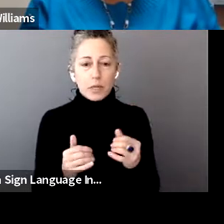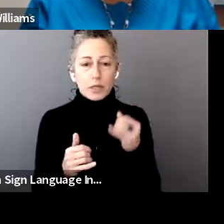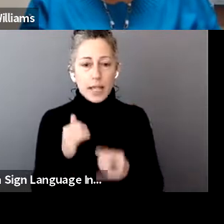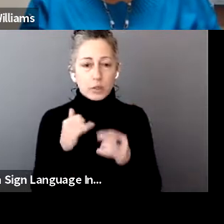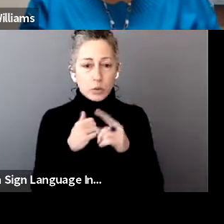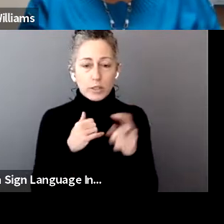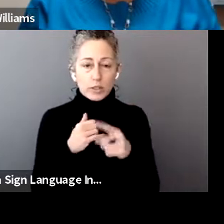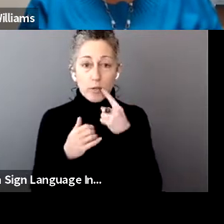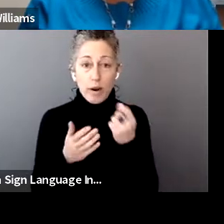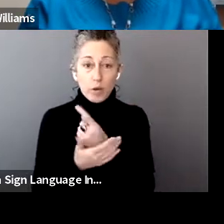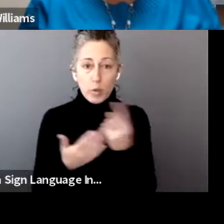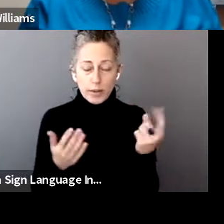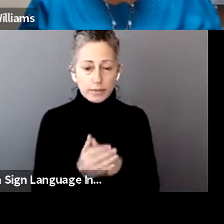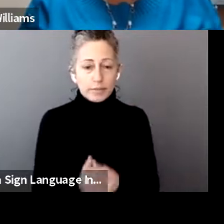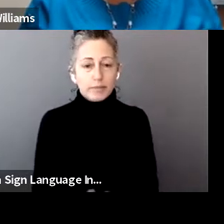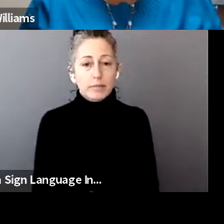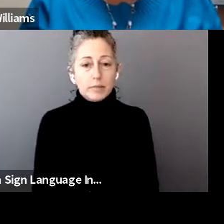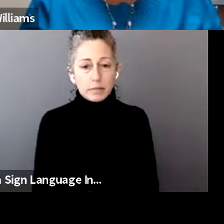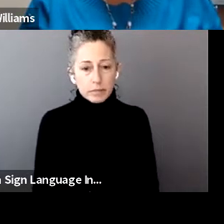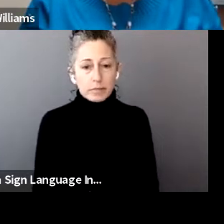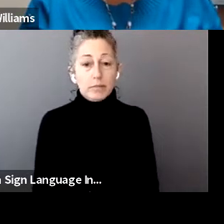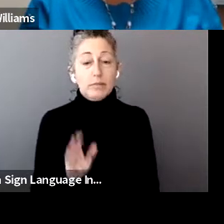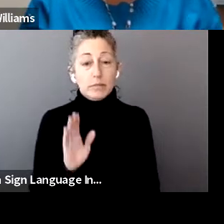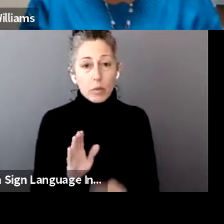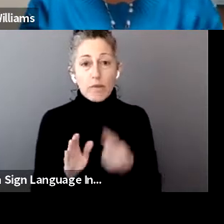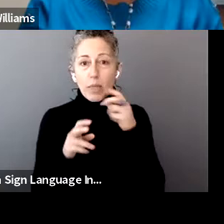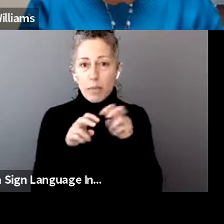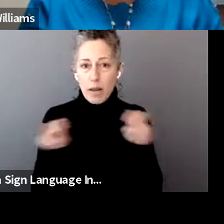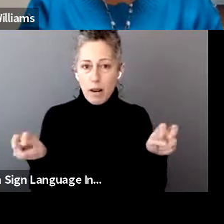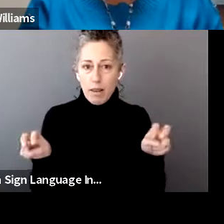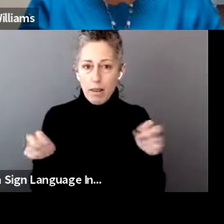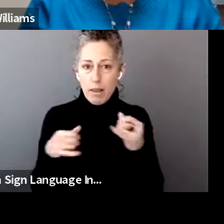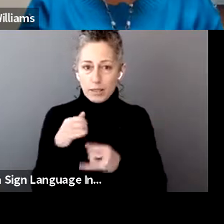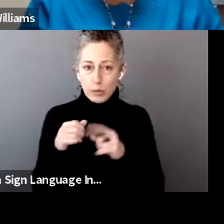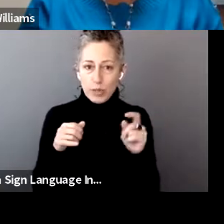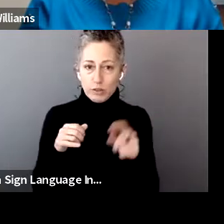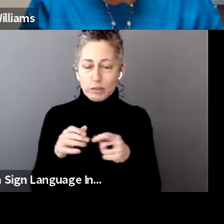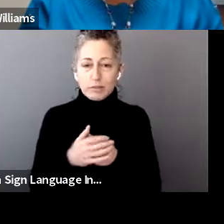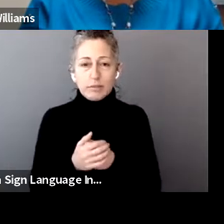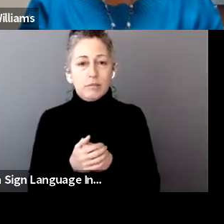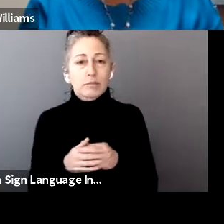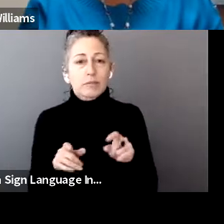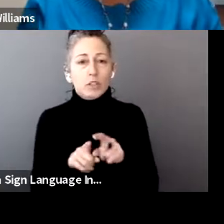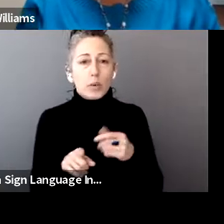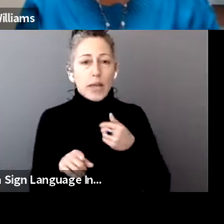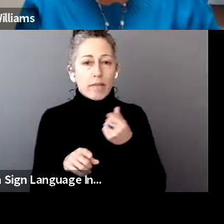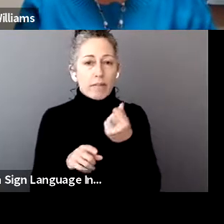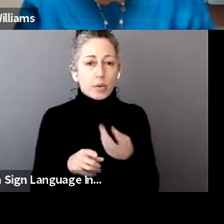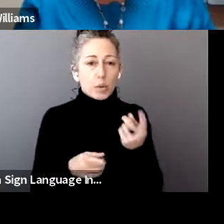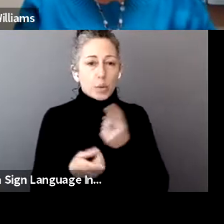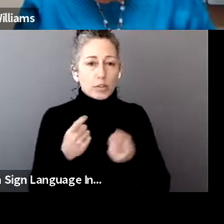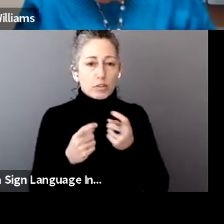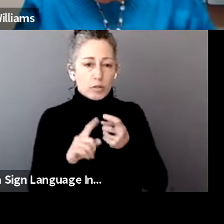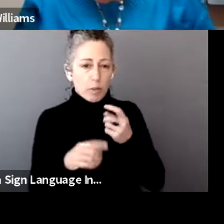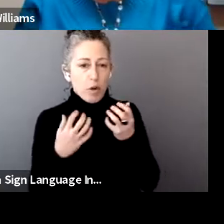question for everyone and we do last question for the panel. But I know that we also have some questions still coming in from